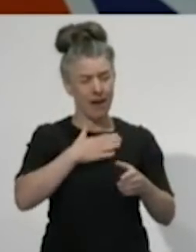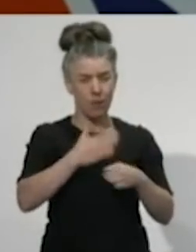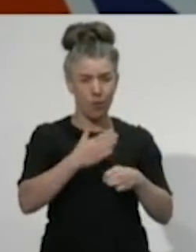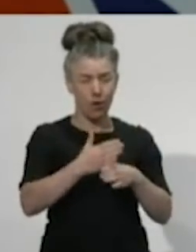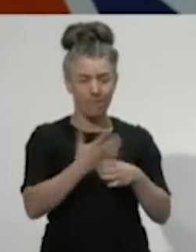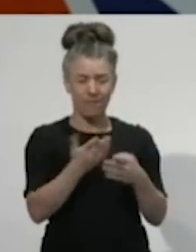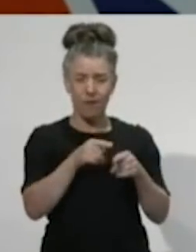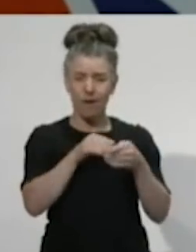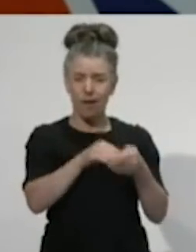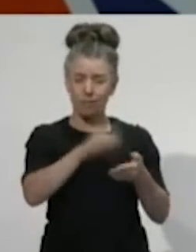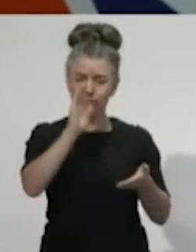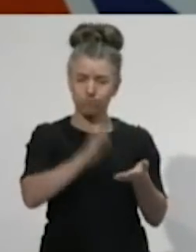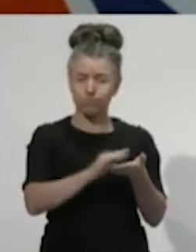-19.